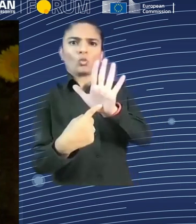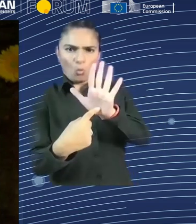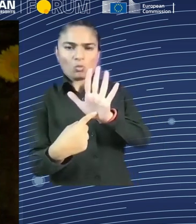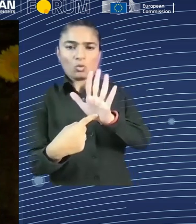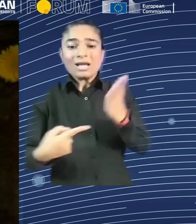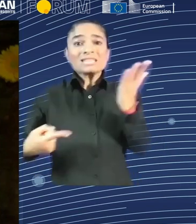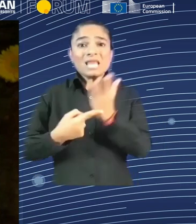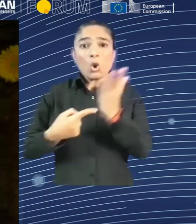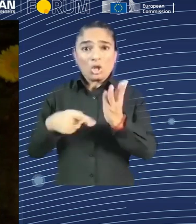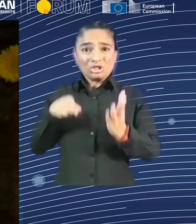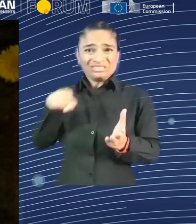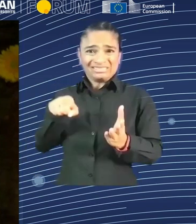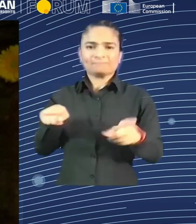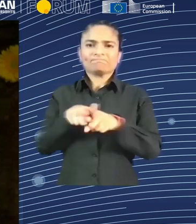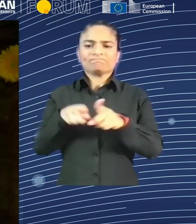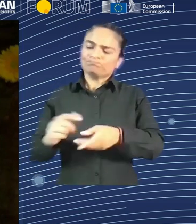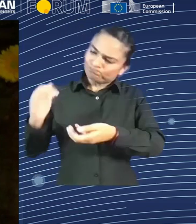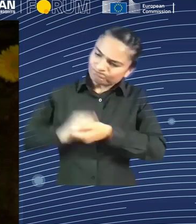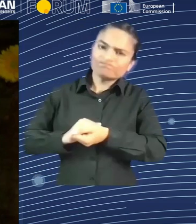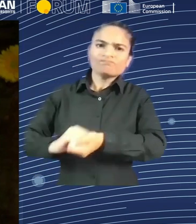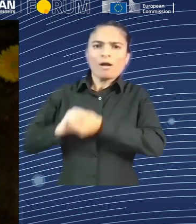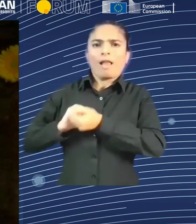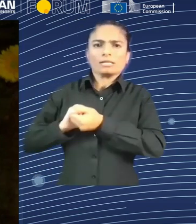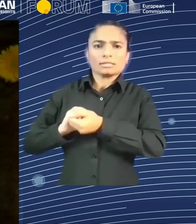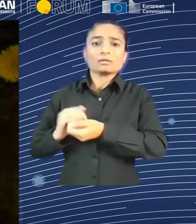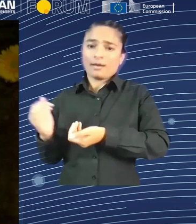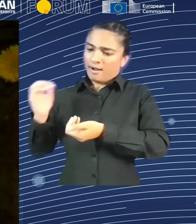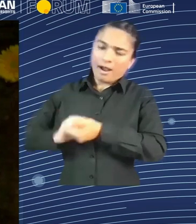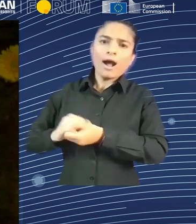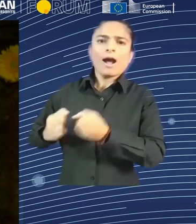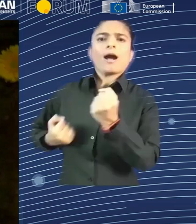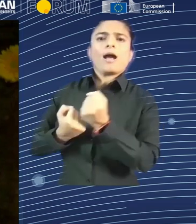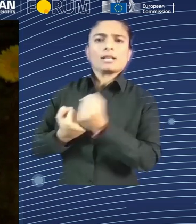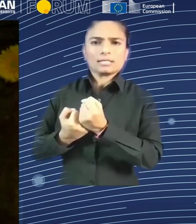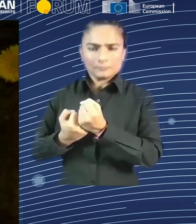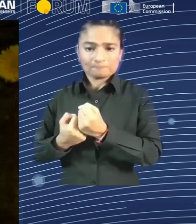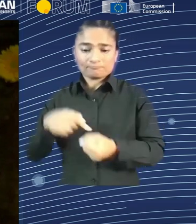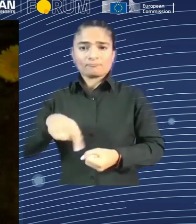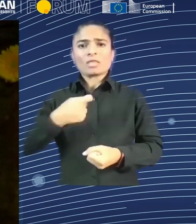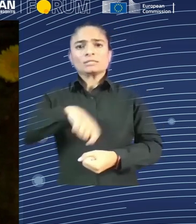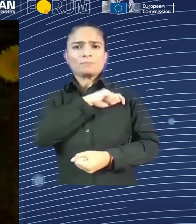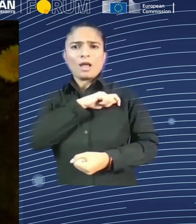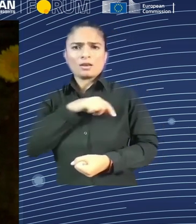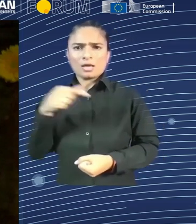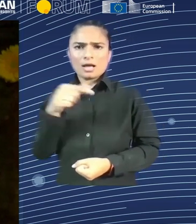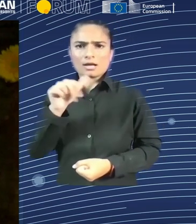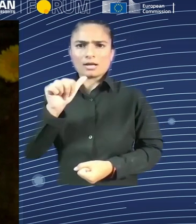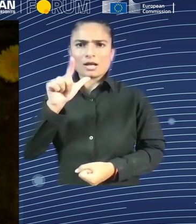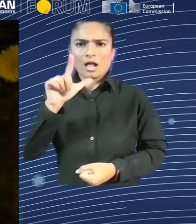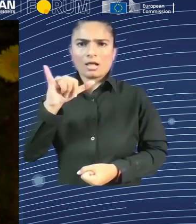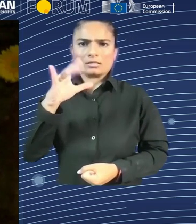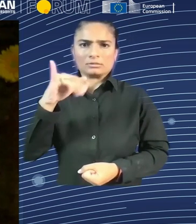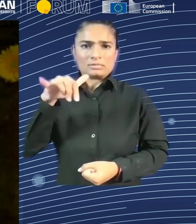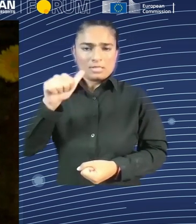And at the Center of Galicia, developed a digital tool based on artificial intelligence to mass supply and demand.